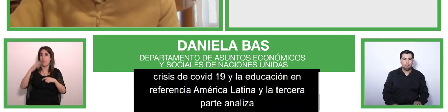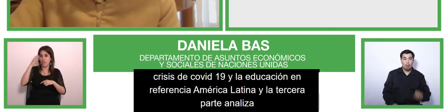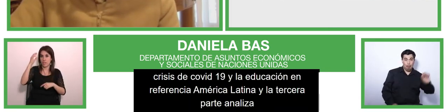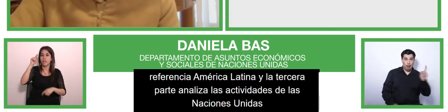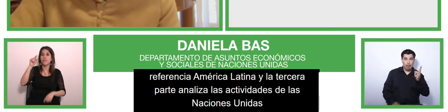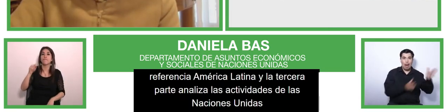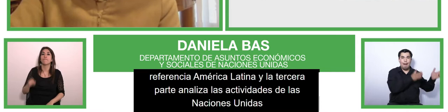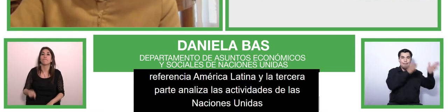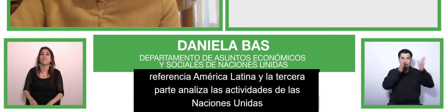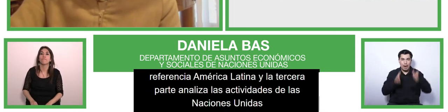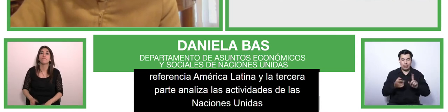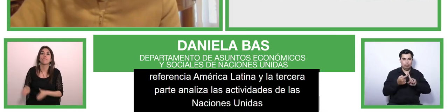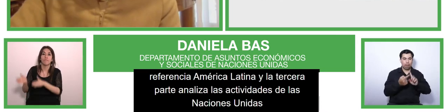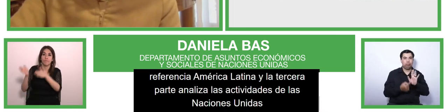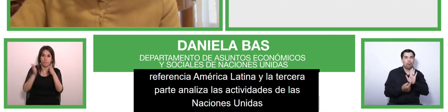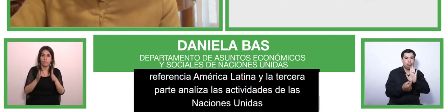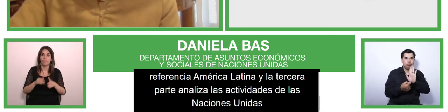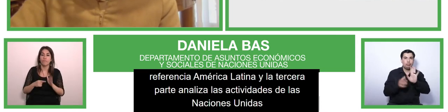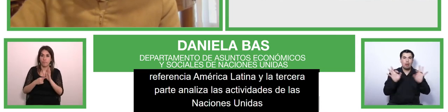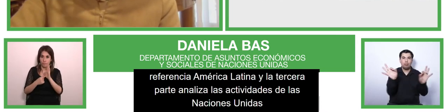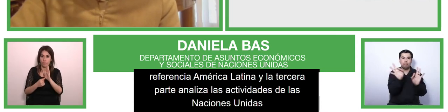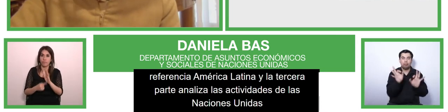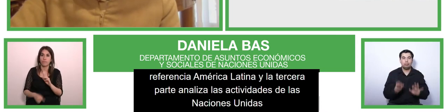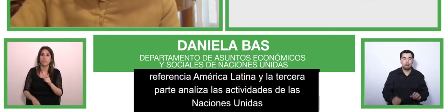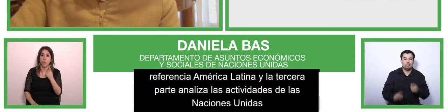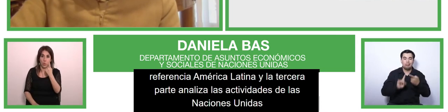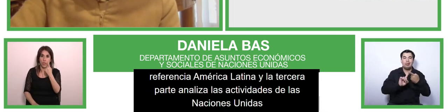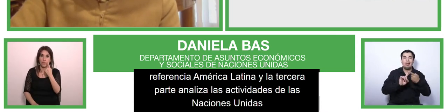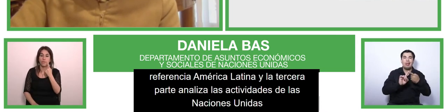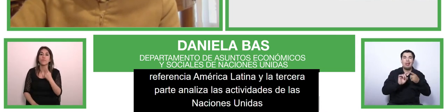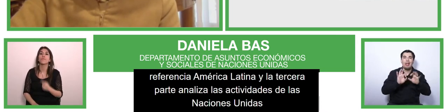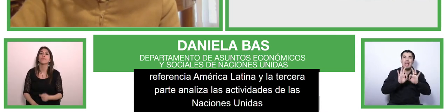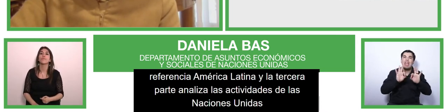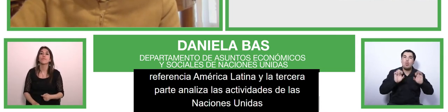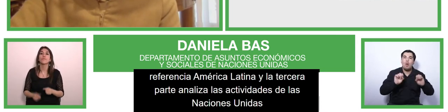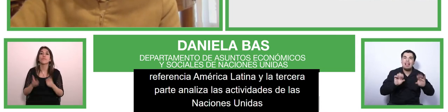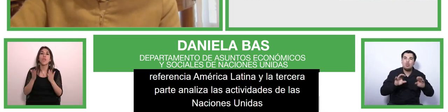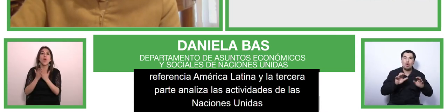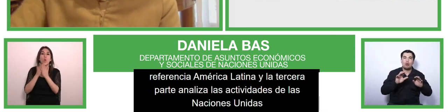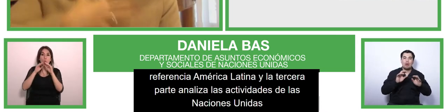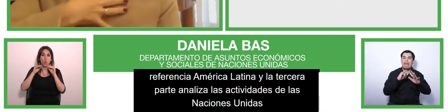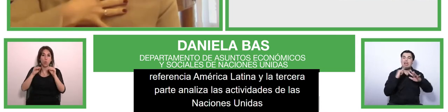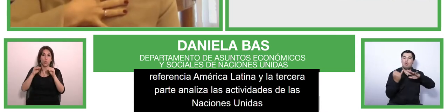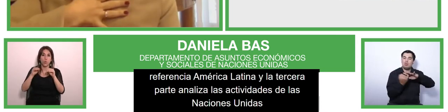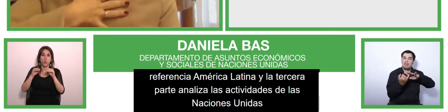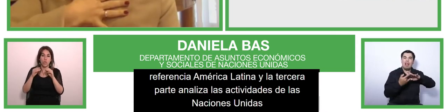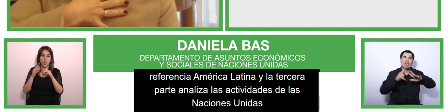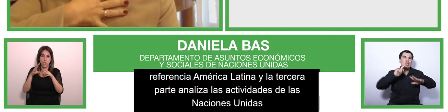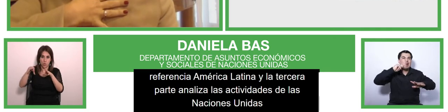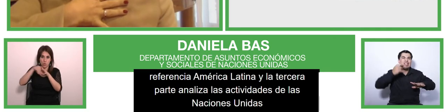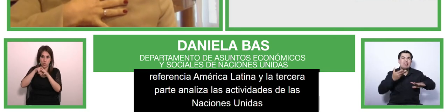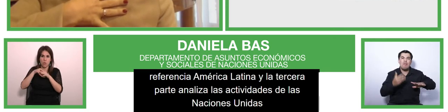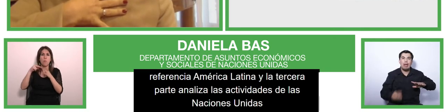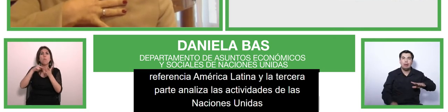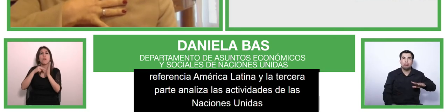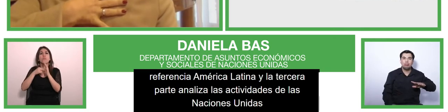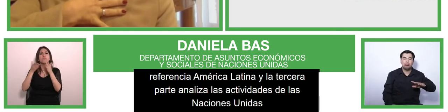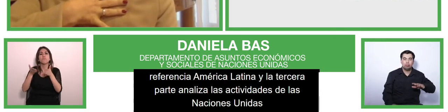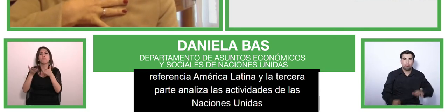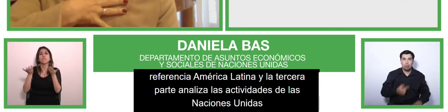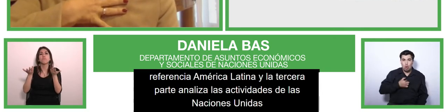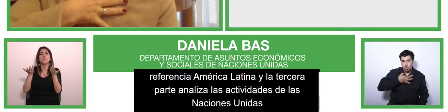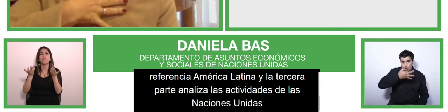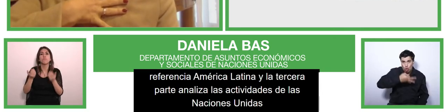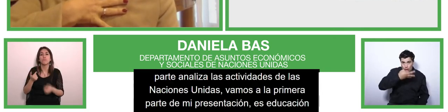which is inclusive education and some examples now what i define as inclusive education